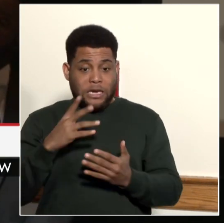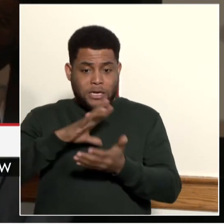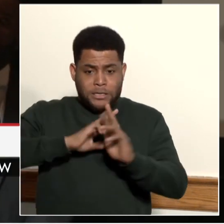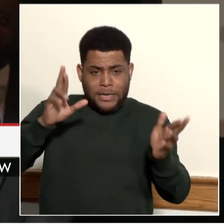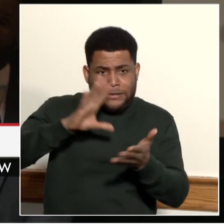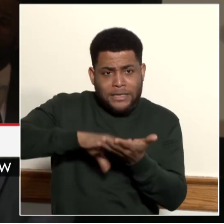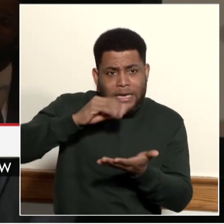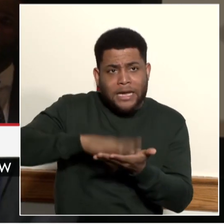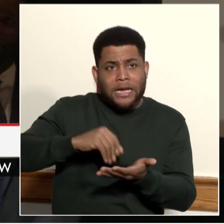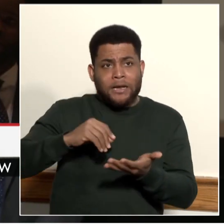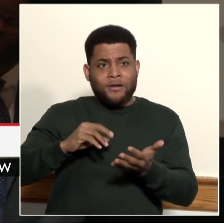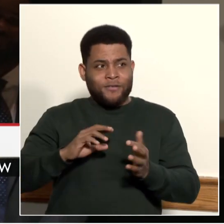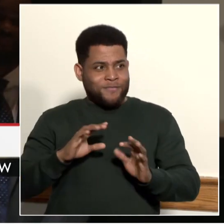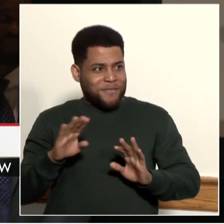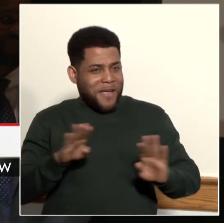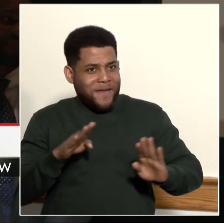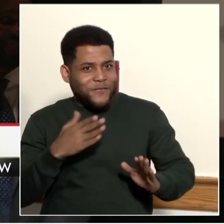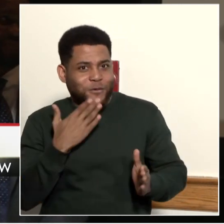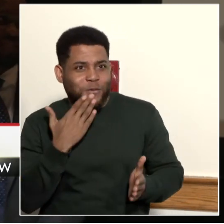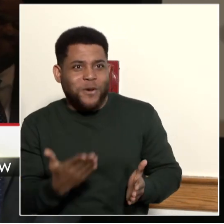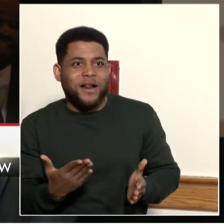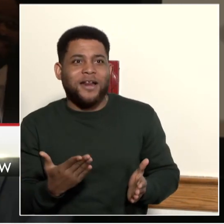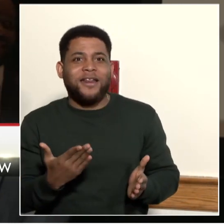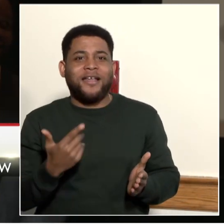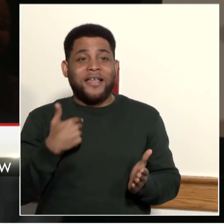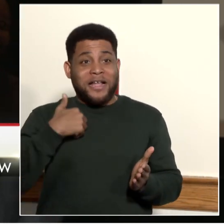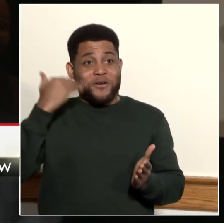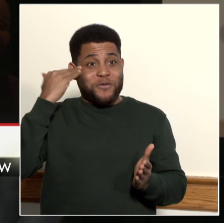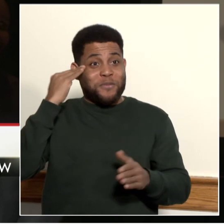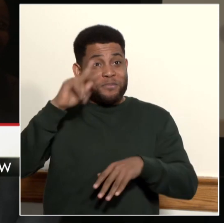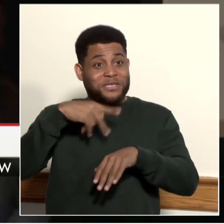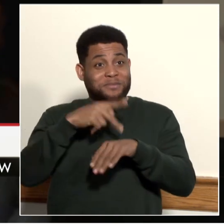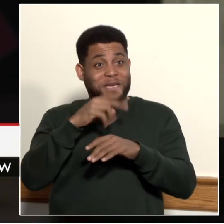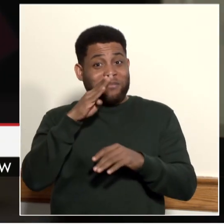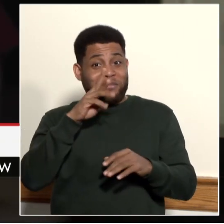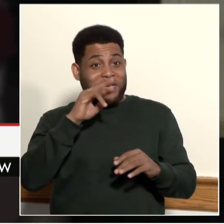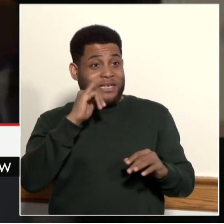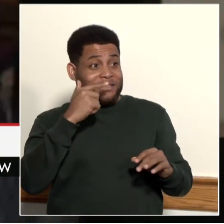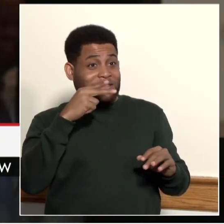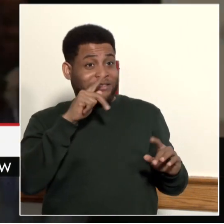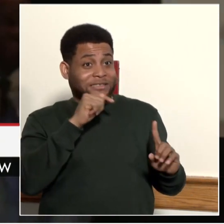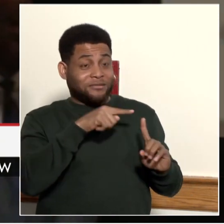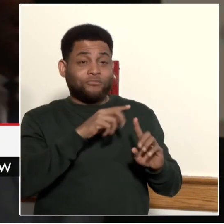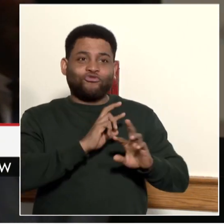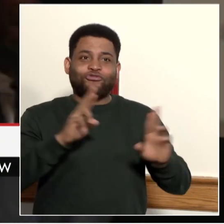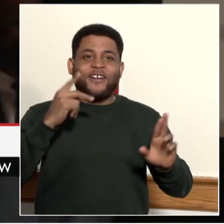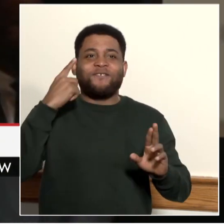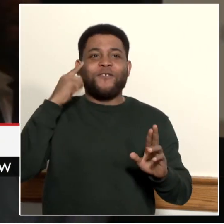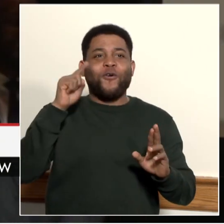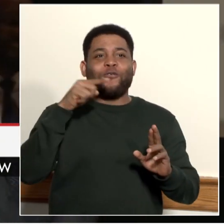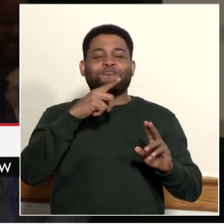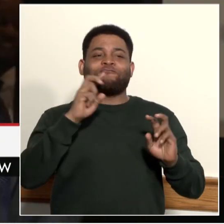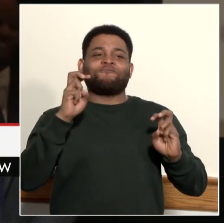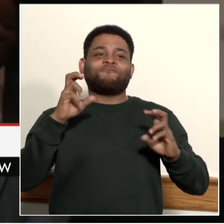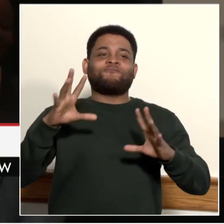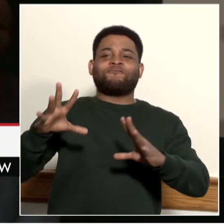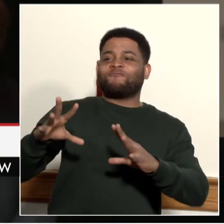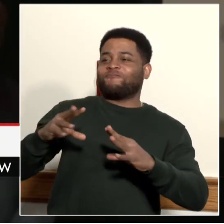And I know Principal Bright is excited to know that when you come to Coolidge, you're going to carry in those same behaviors.